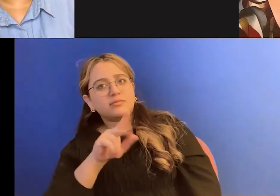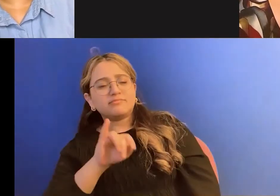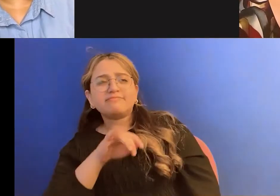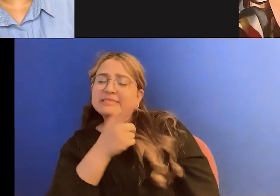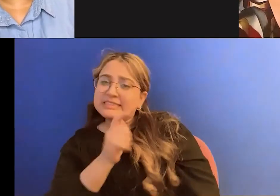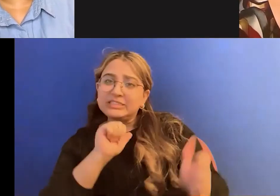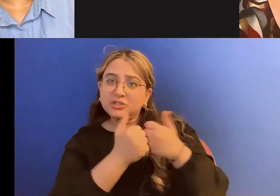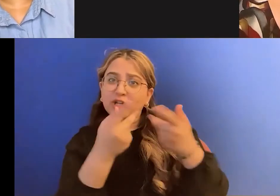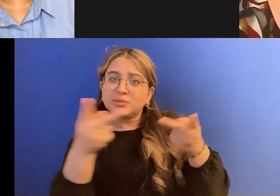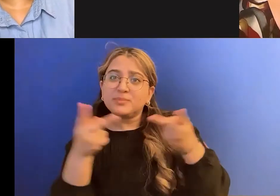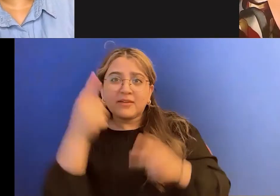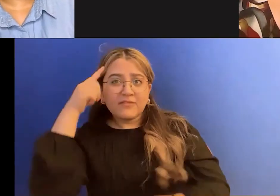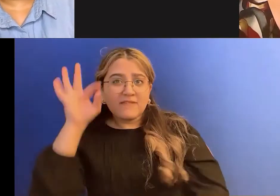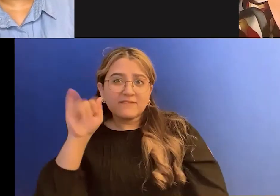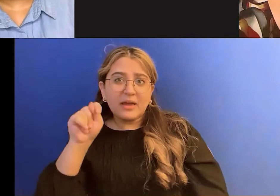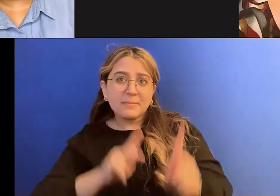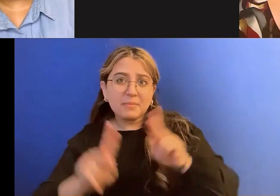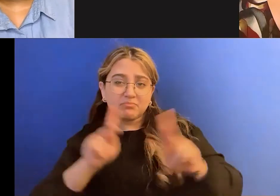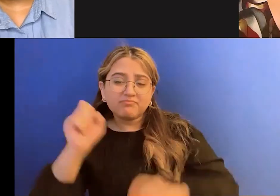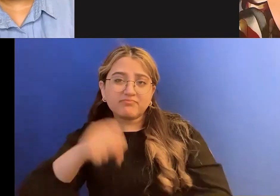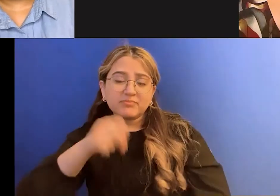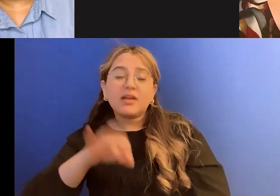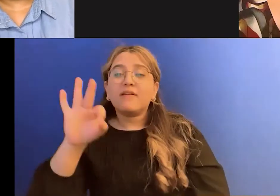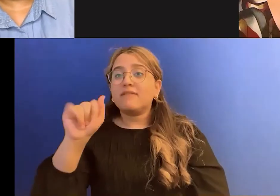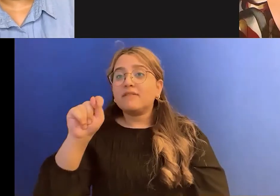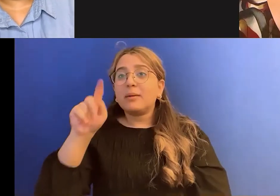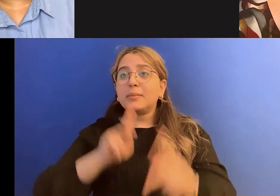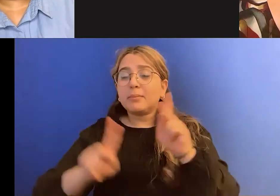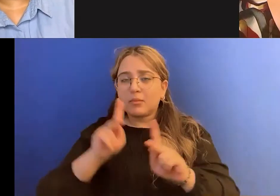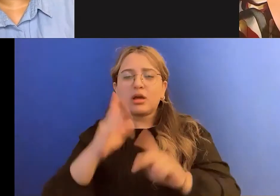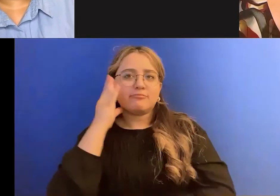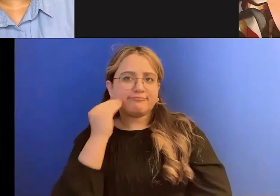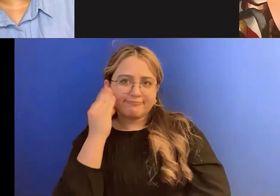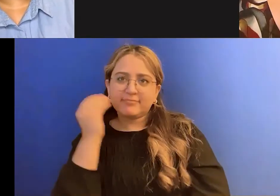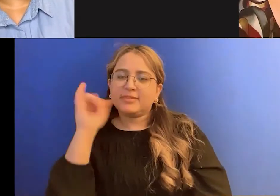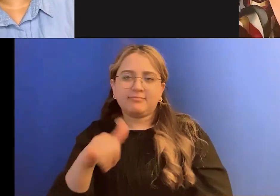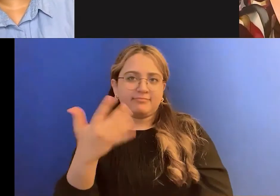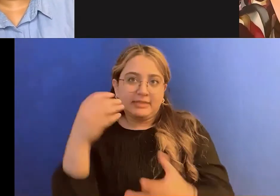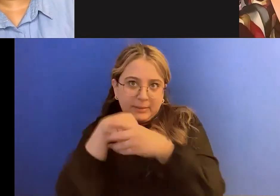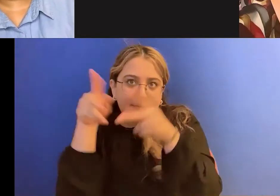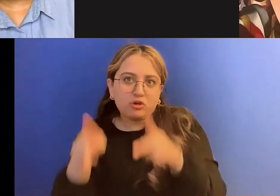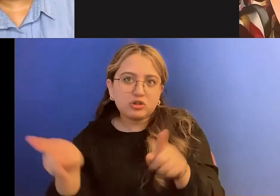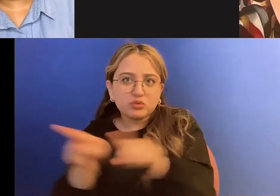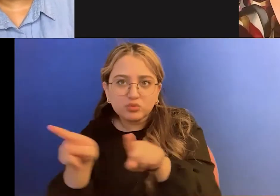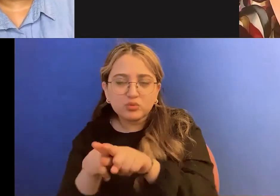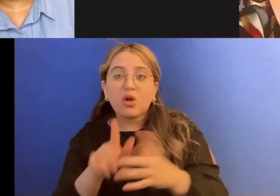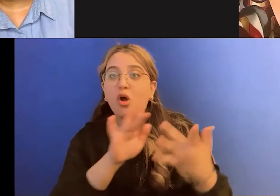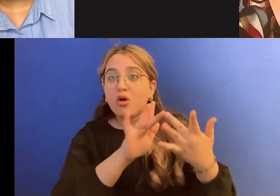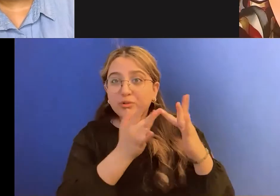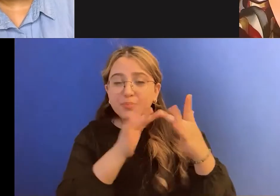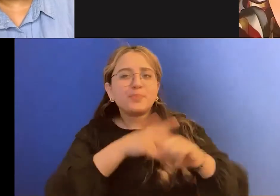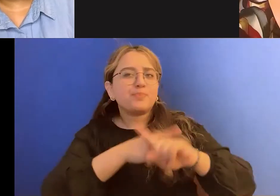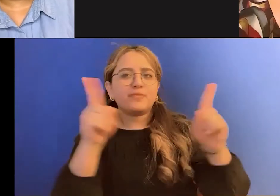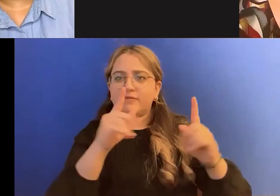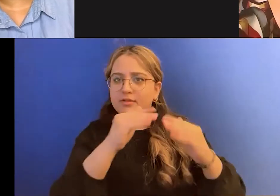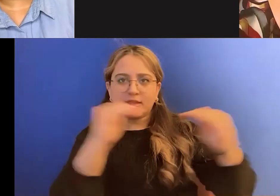fat people have dealt with this in person and I guess online, it's a completely different level of trolling.